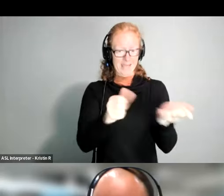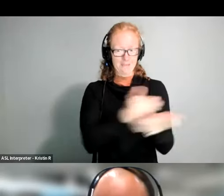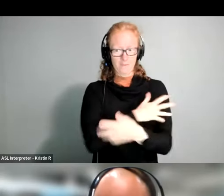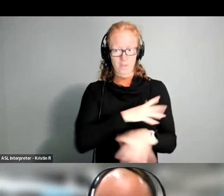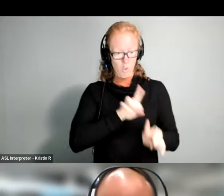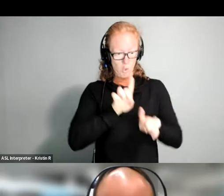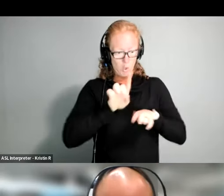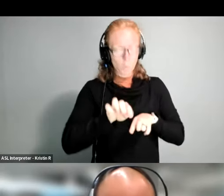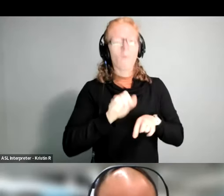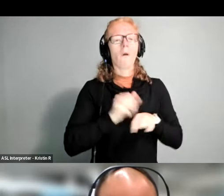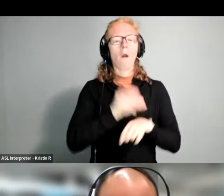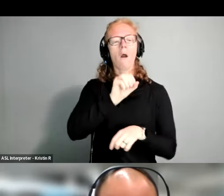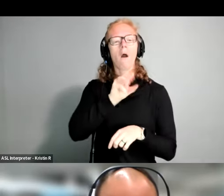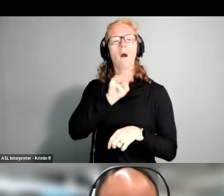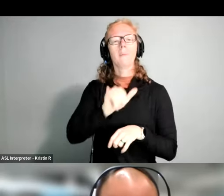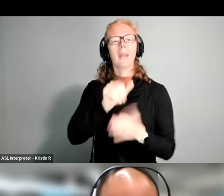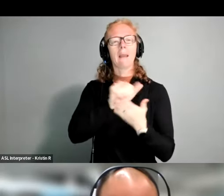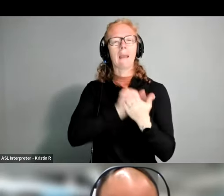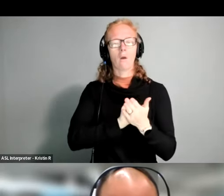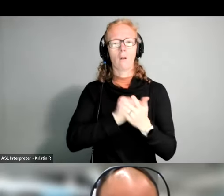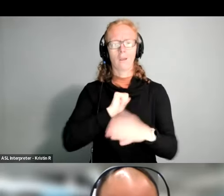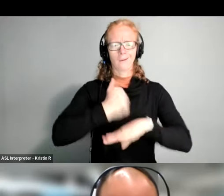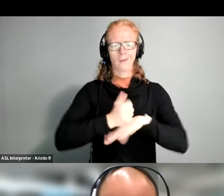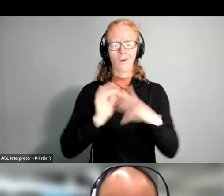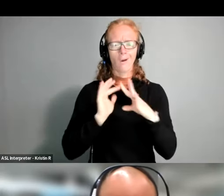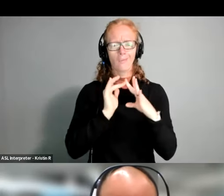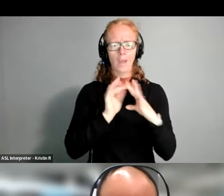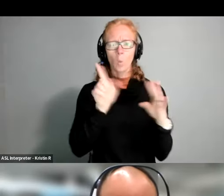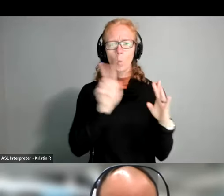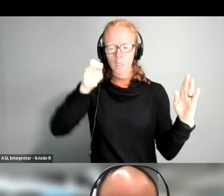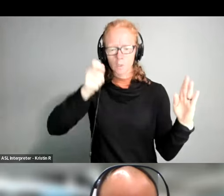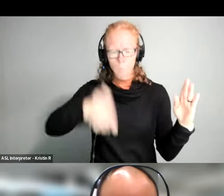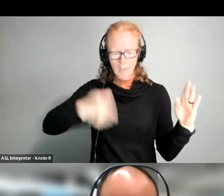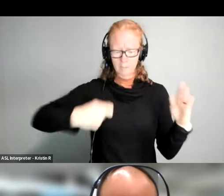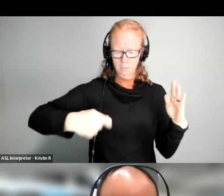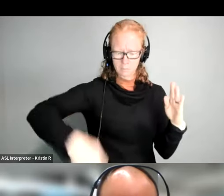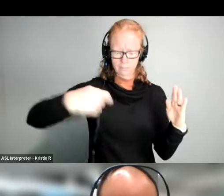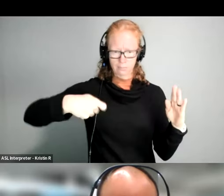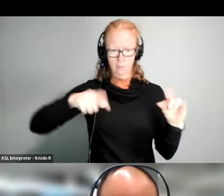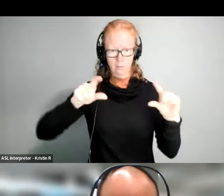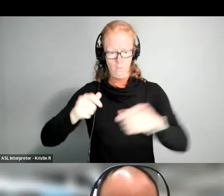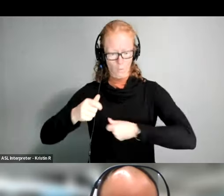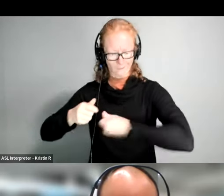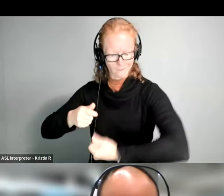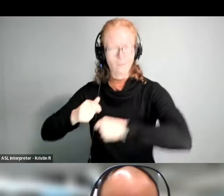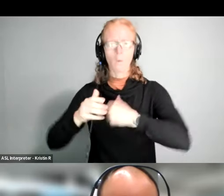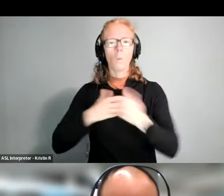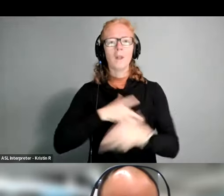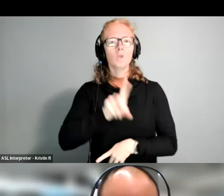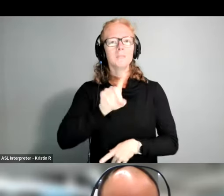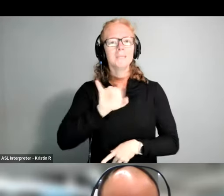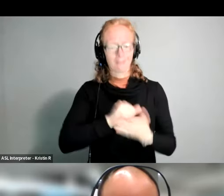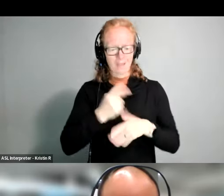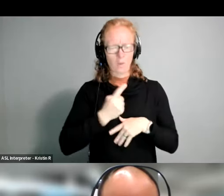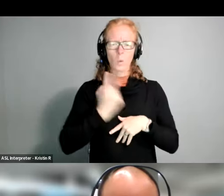omni you can make an omni account and you can see you know exactly where you swiped in and so you can remember exactly where you were going what you did that